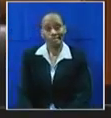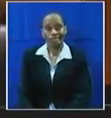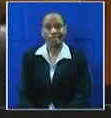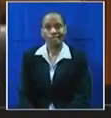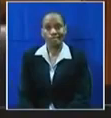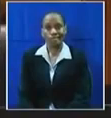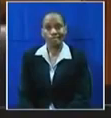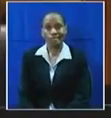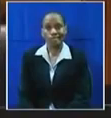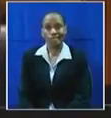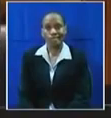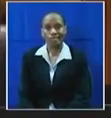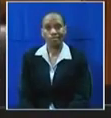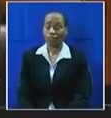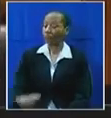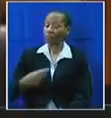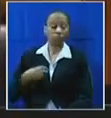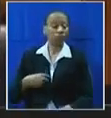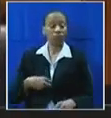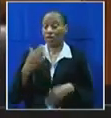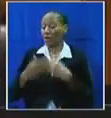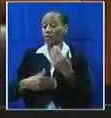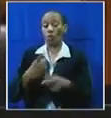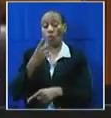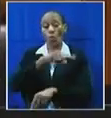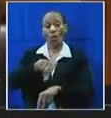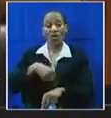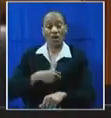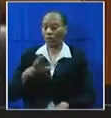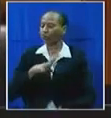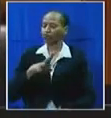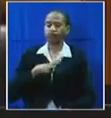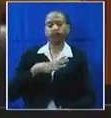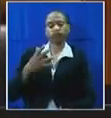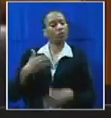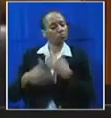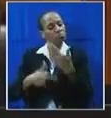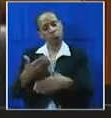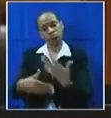Let's keep it for one hour so I can be on this platform for one hour. Let's go on.